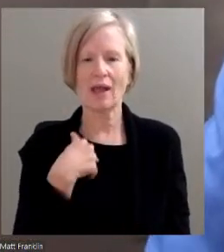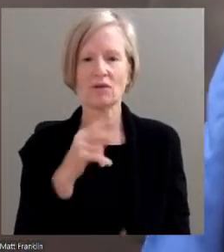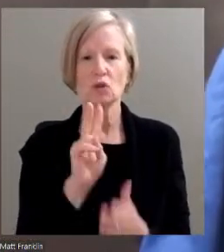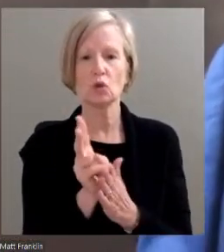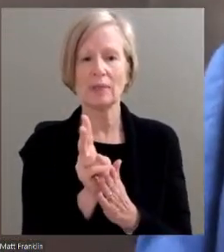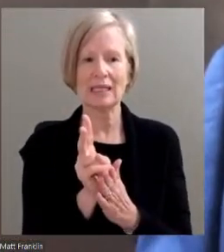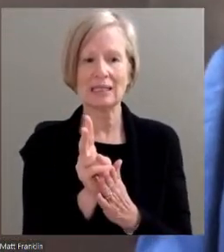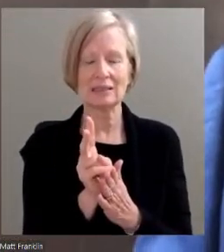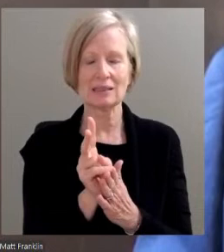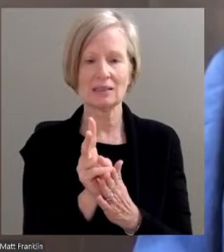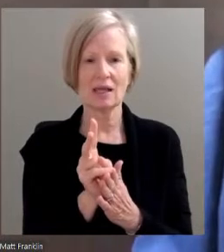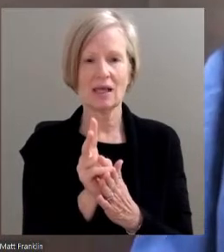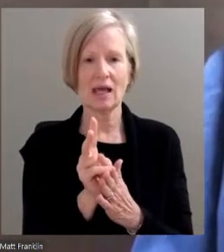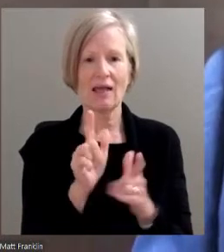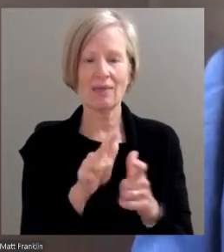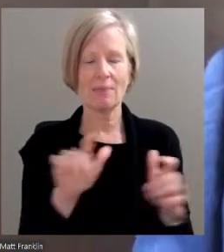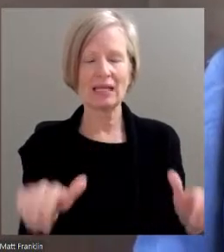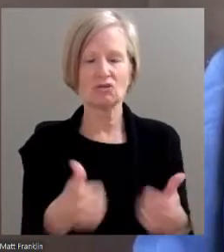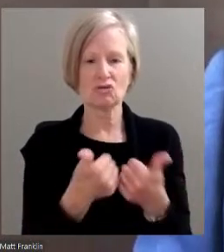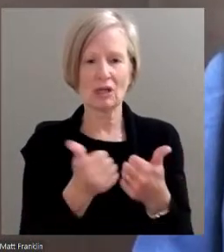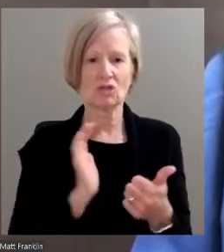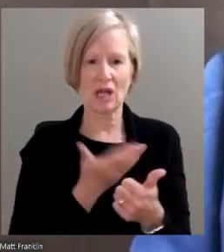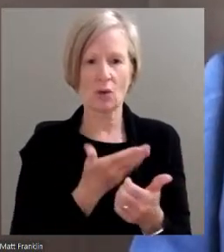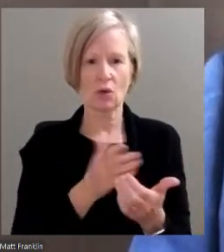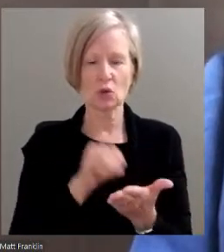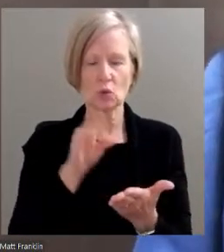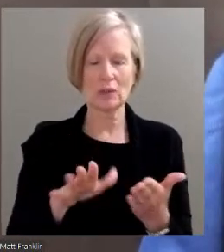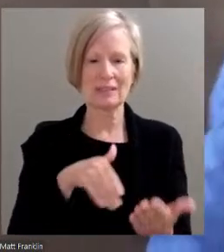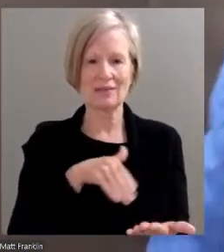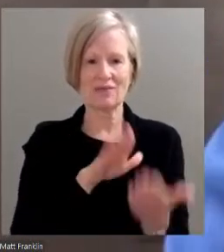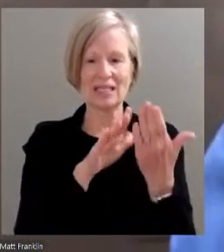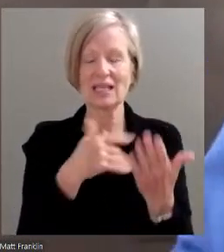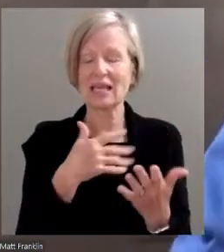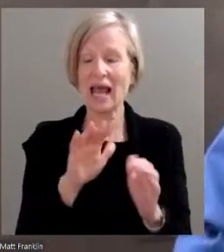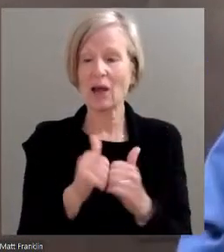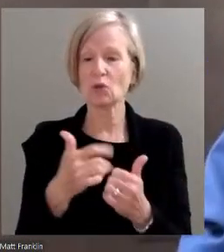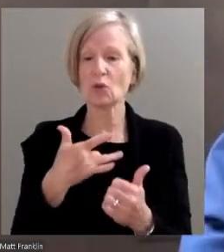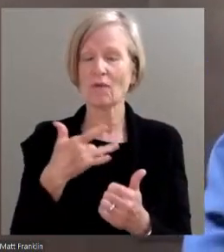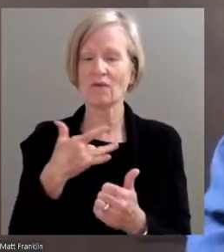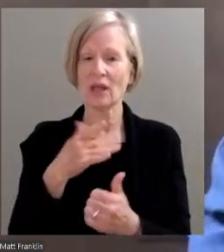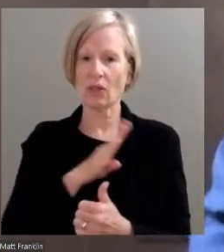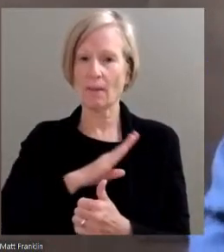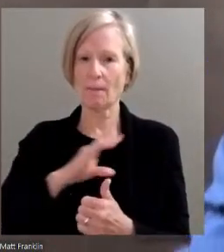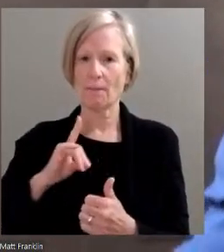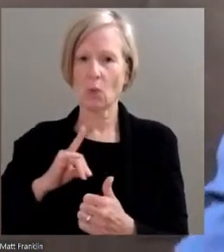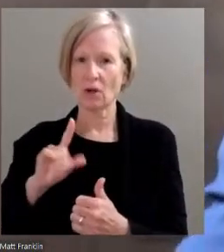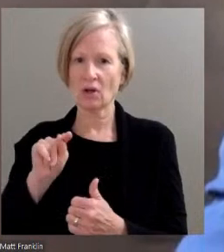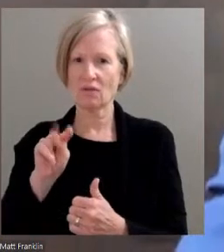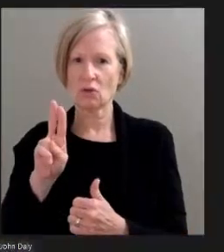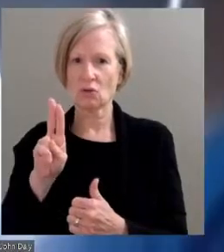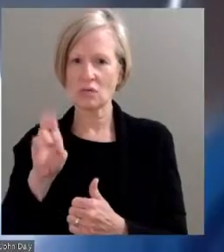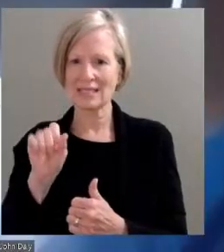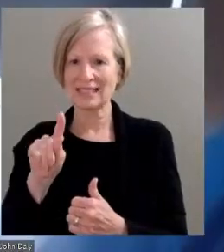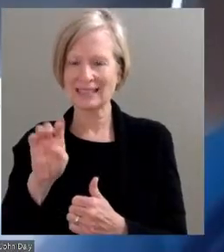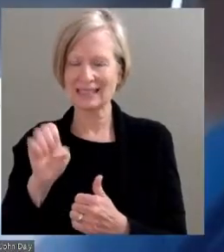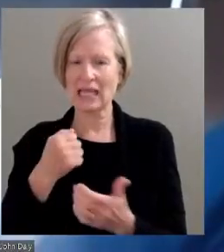what are the biggest challenges our students face and what role do you think the Board of Trustees play in fostering that student success?